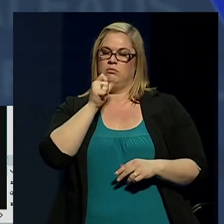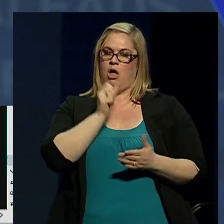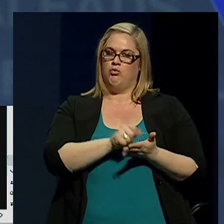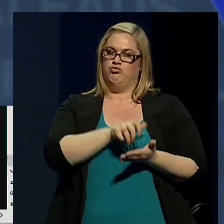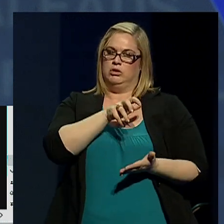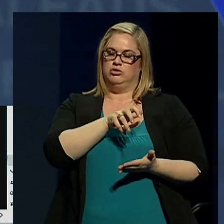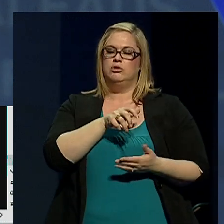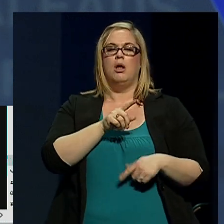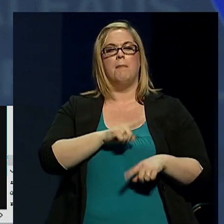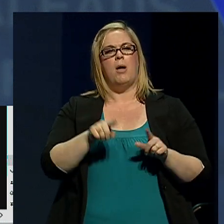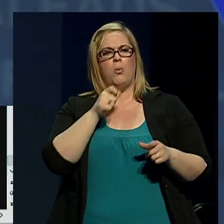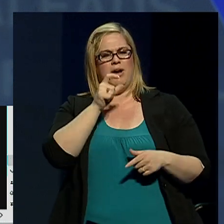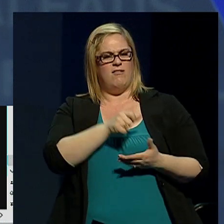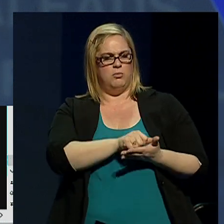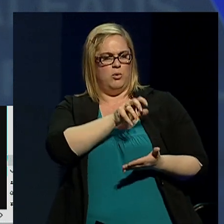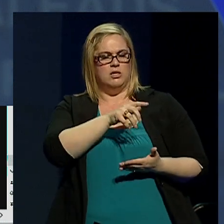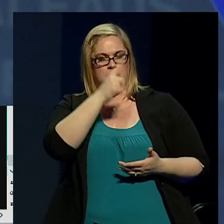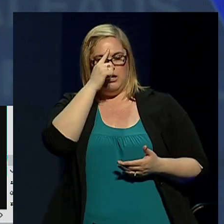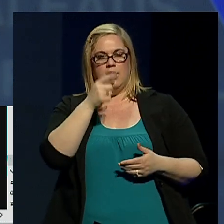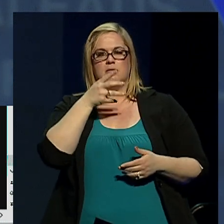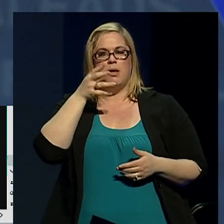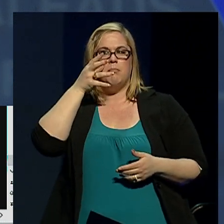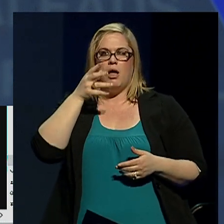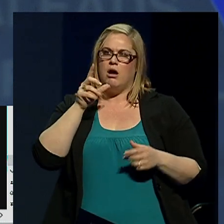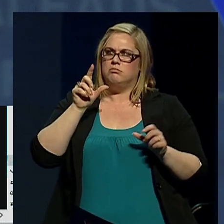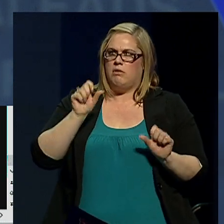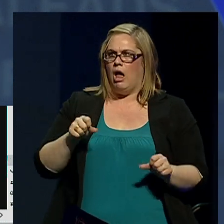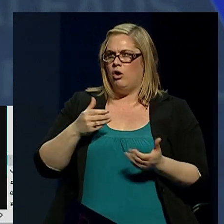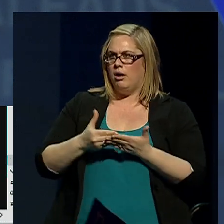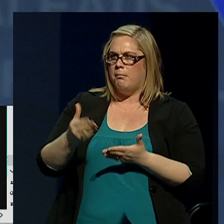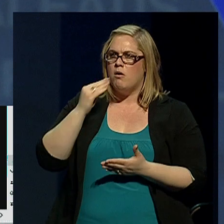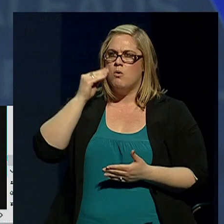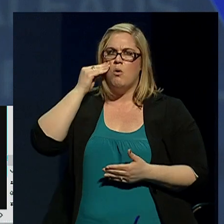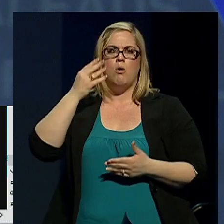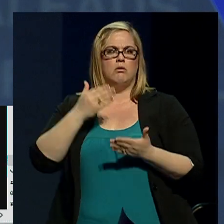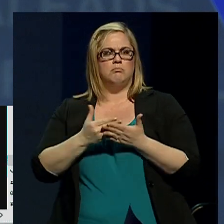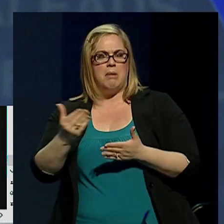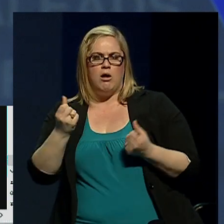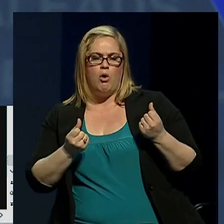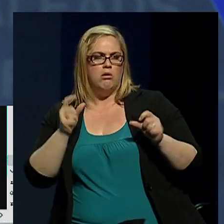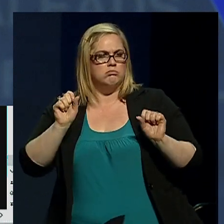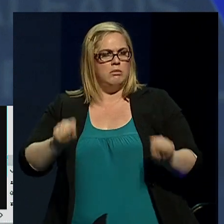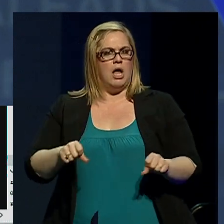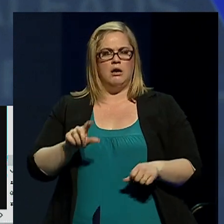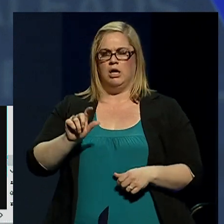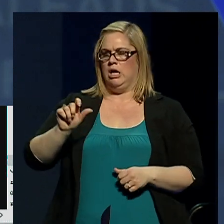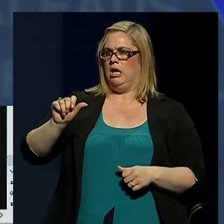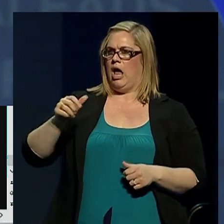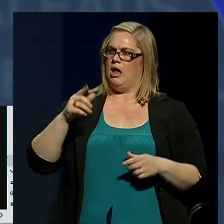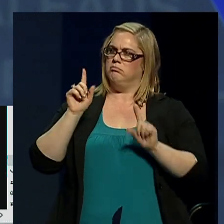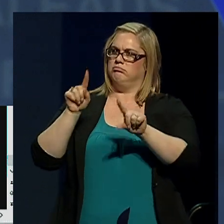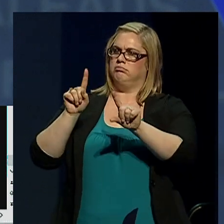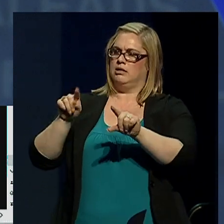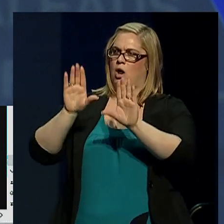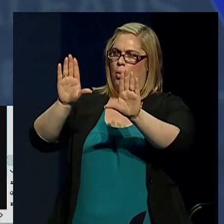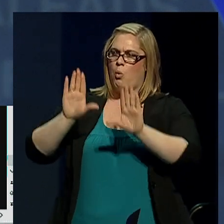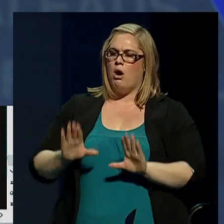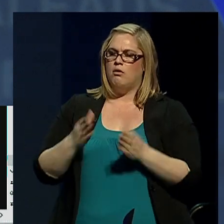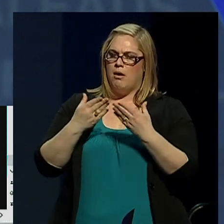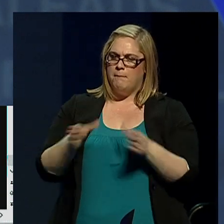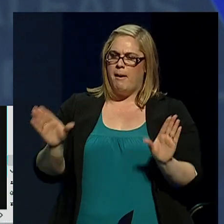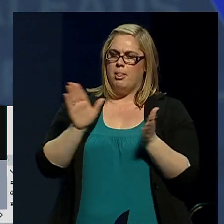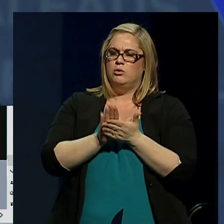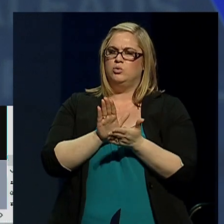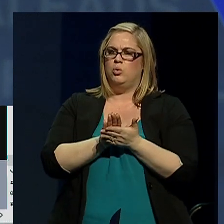But we didn't have to be for my parents to buy a home, a car, and for me to attend terrific public schools. I